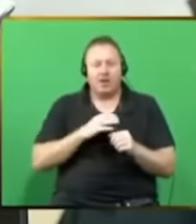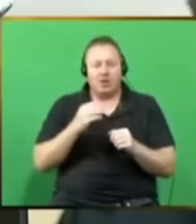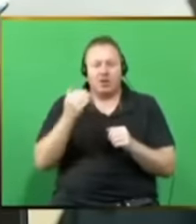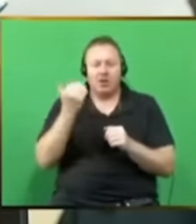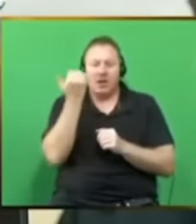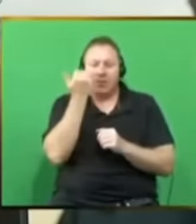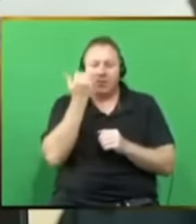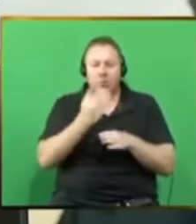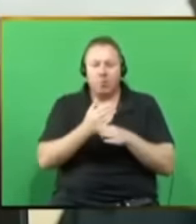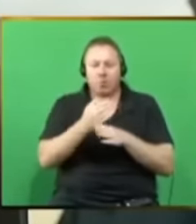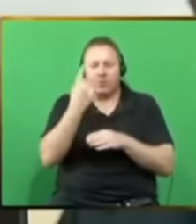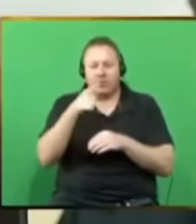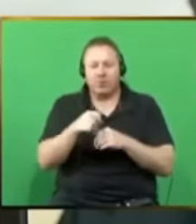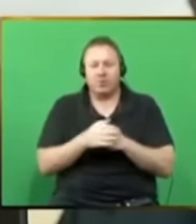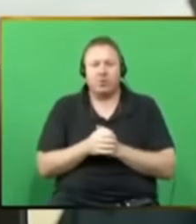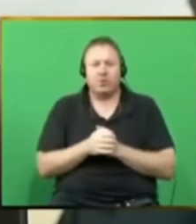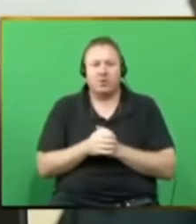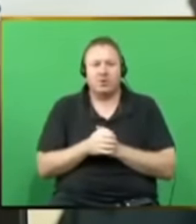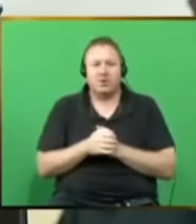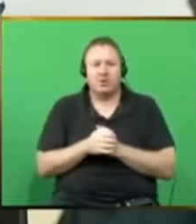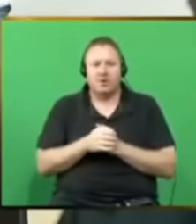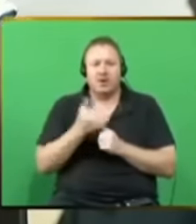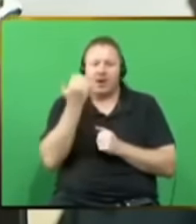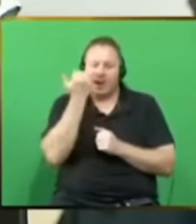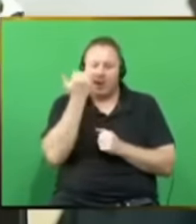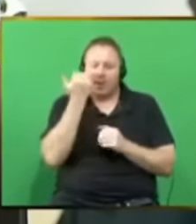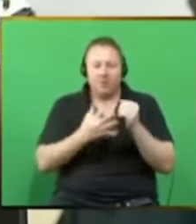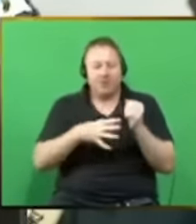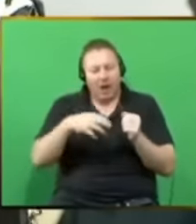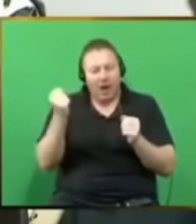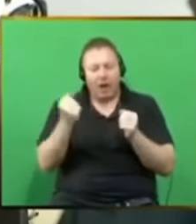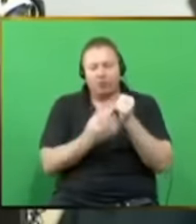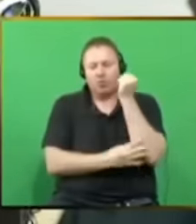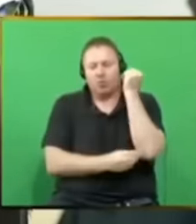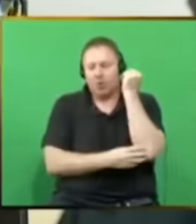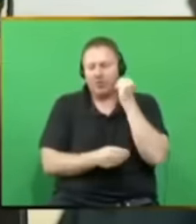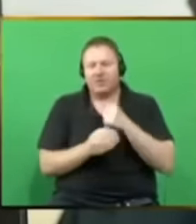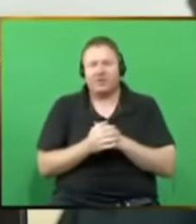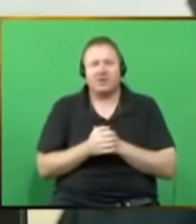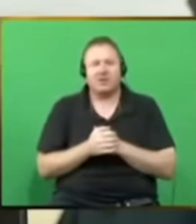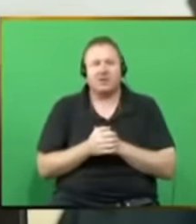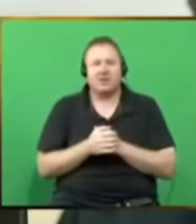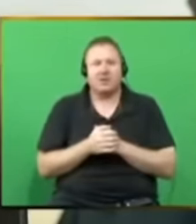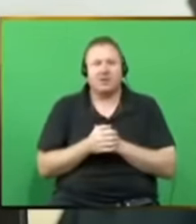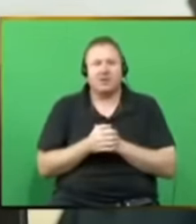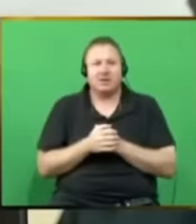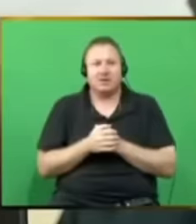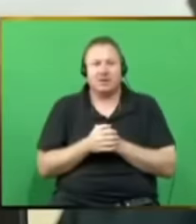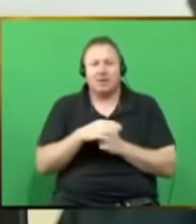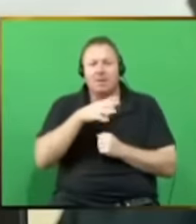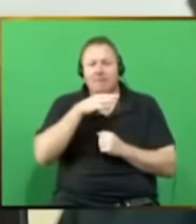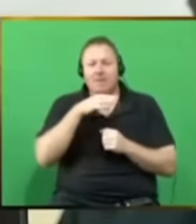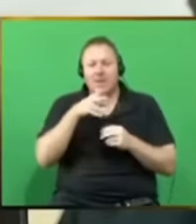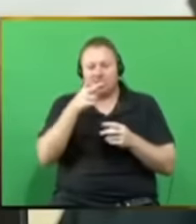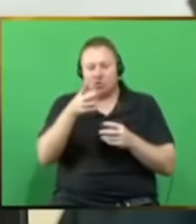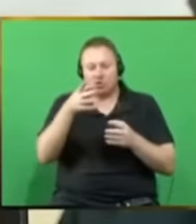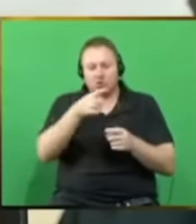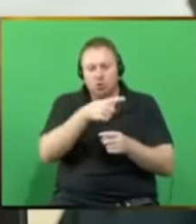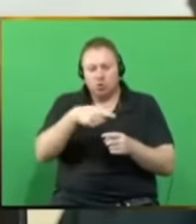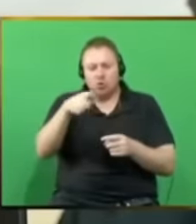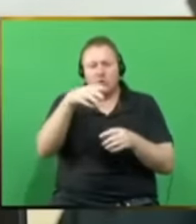Ukulmende oza nkupa ebutwa ibeni, anikupe nshupegweni, uguze nipile ugomi